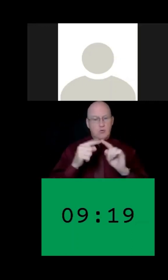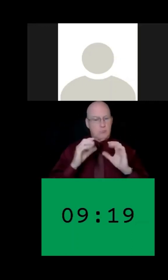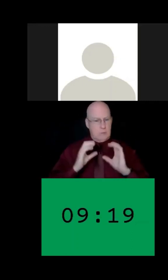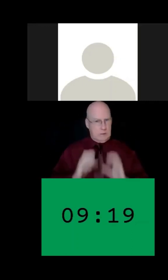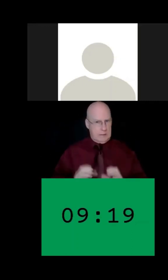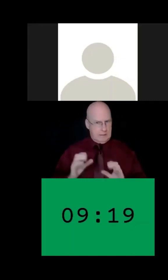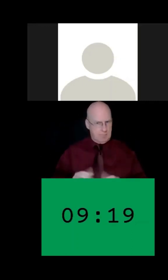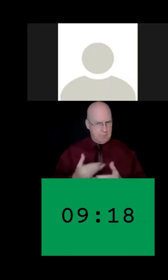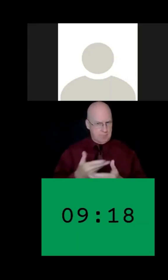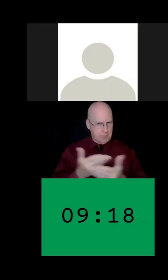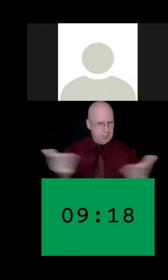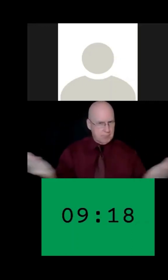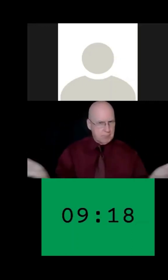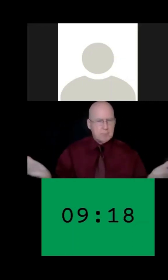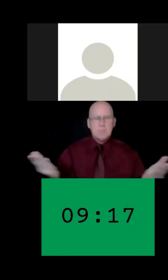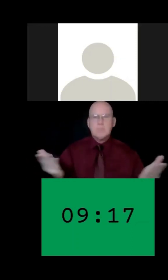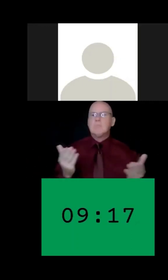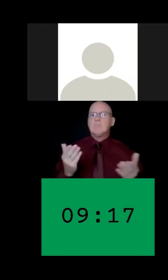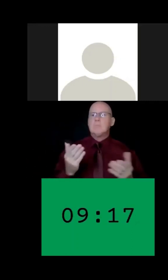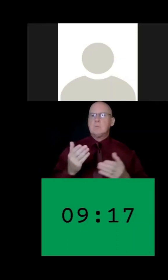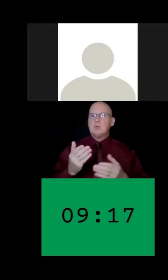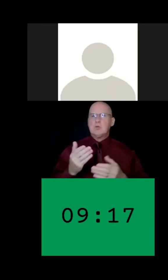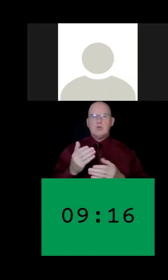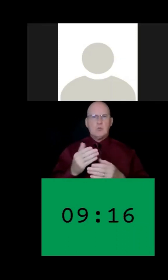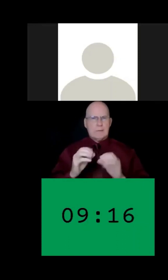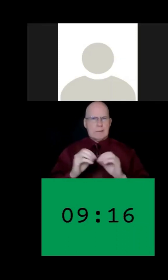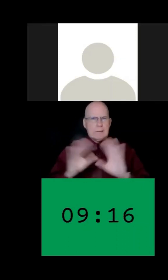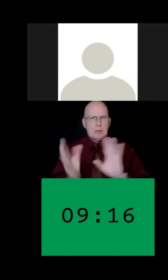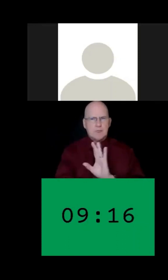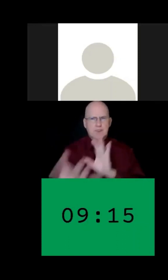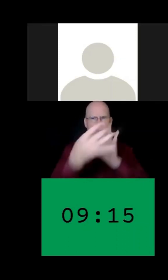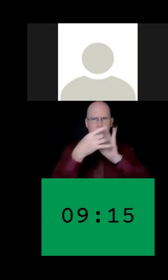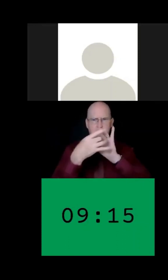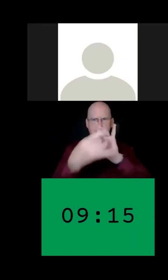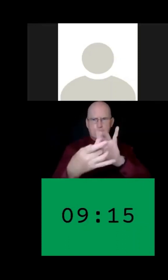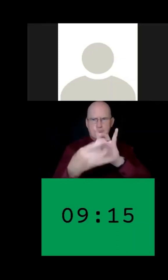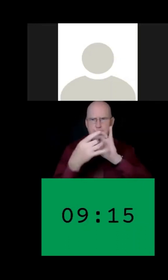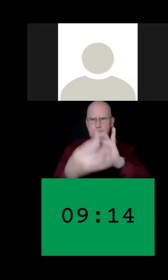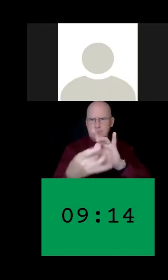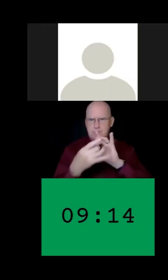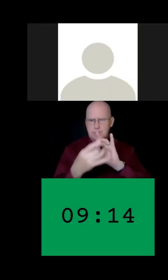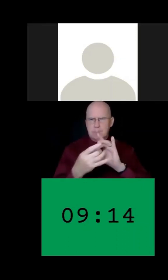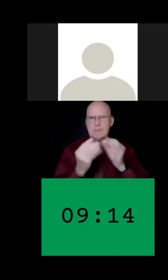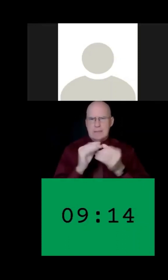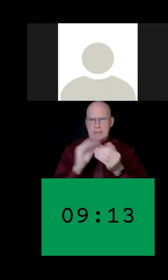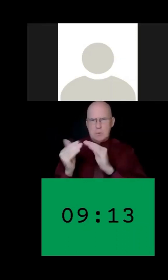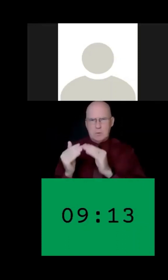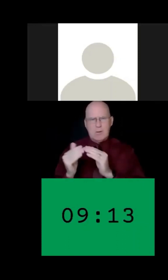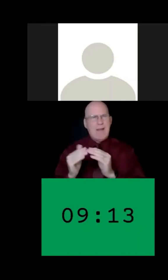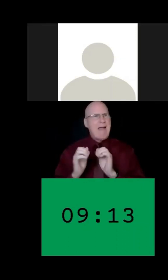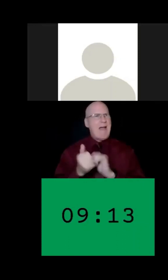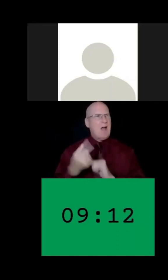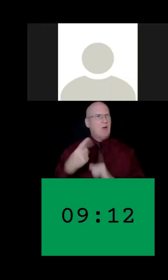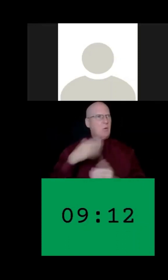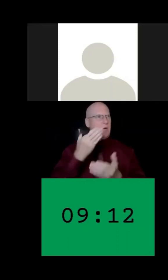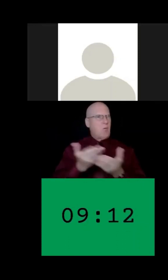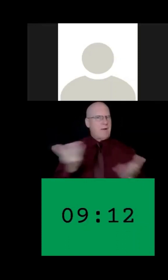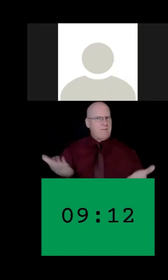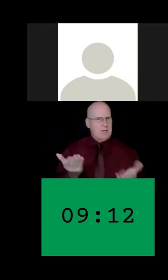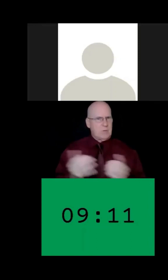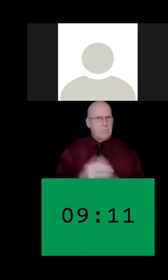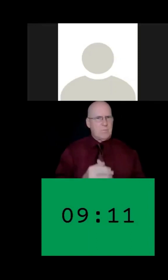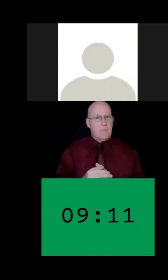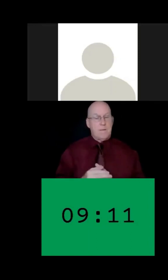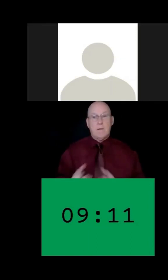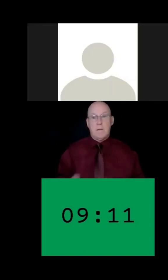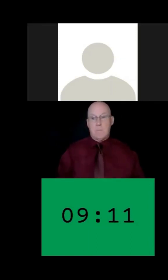in order to bridge the gaps in communication we see in our community. How did we get here? For a lot